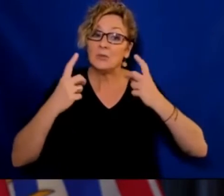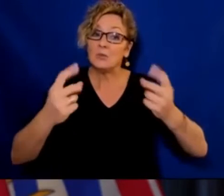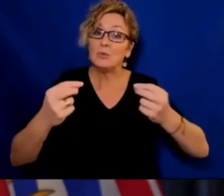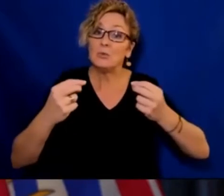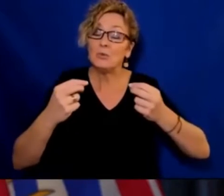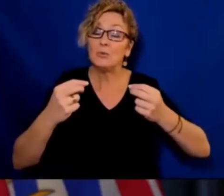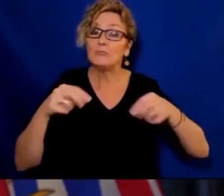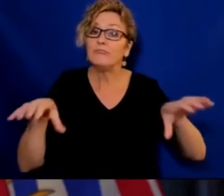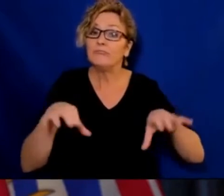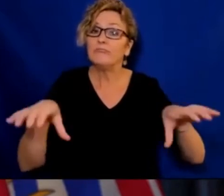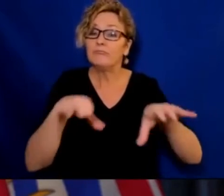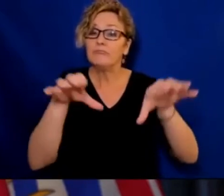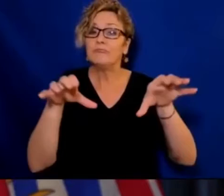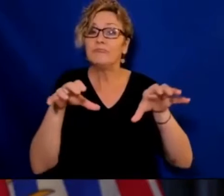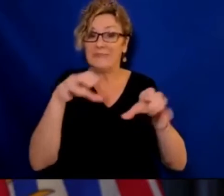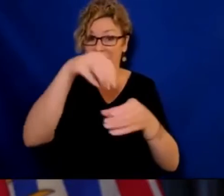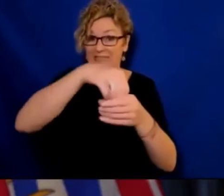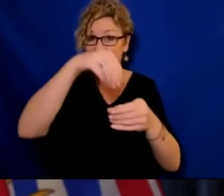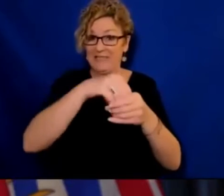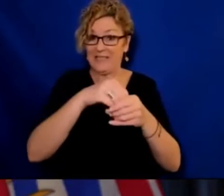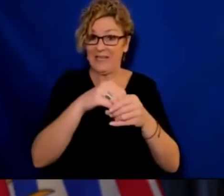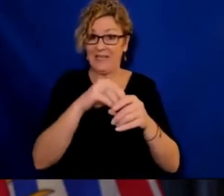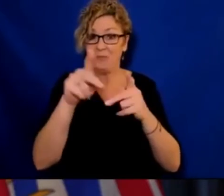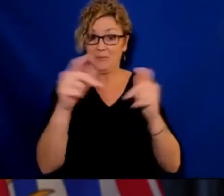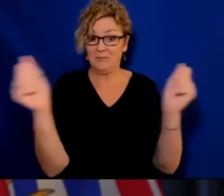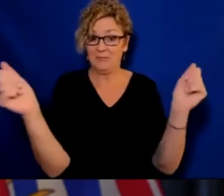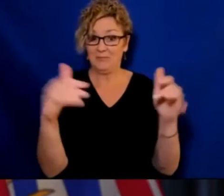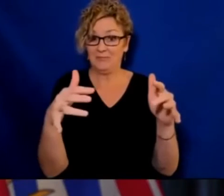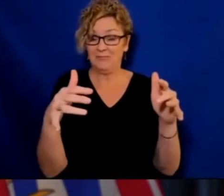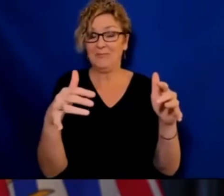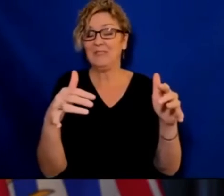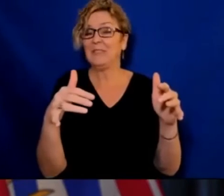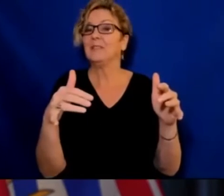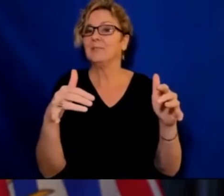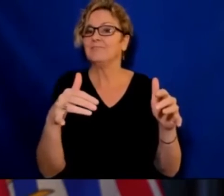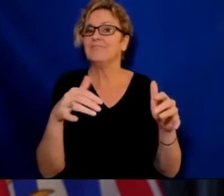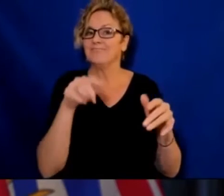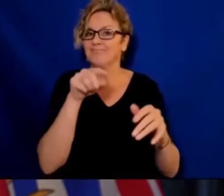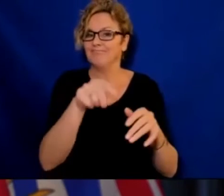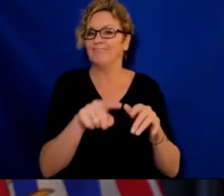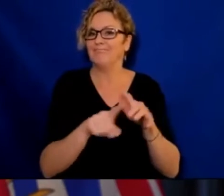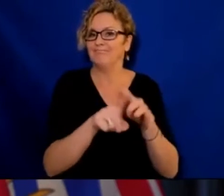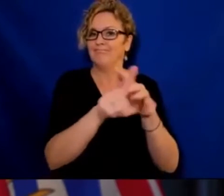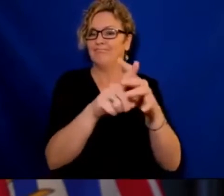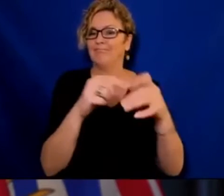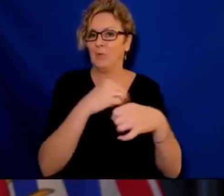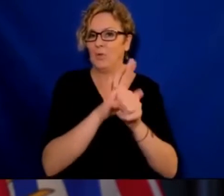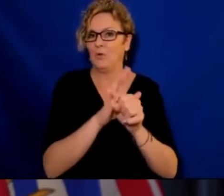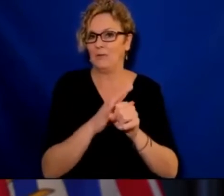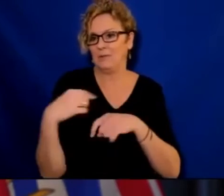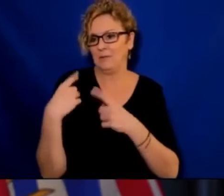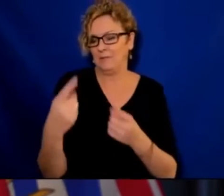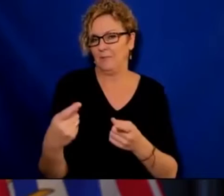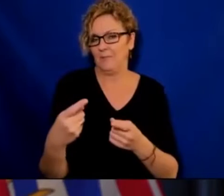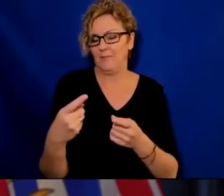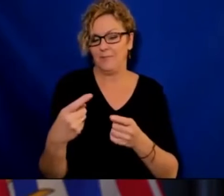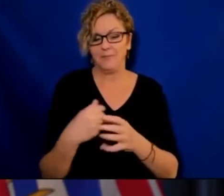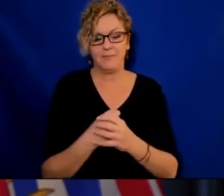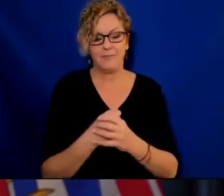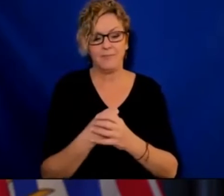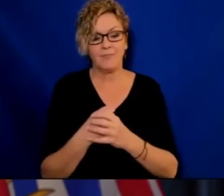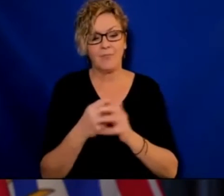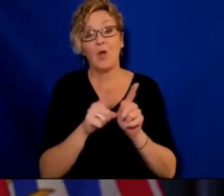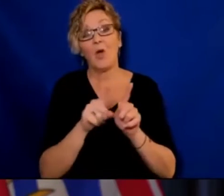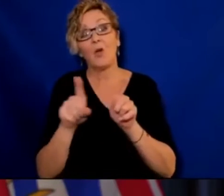to these. We've seen transmission happening as well when people are gathering before and after going to safe